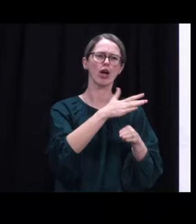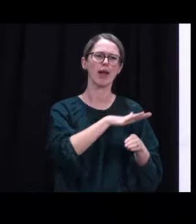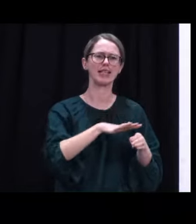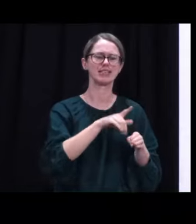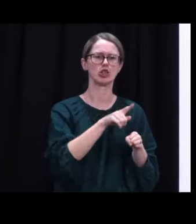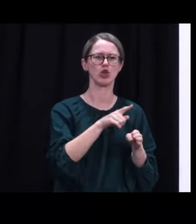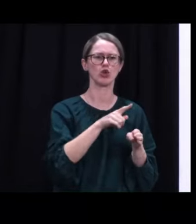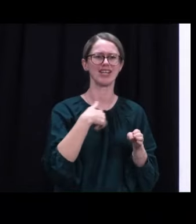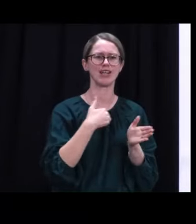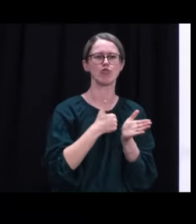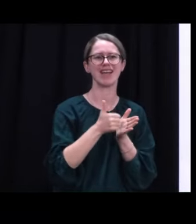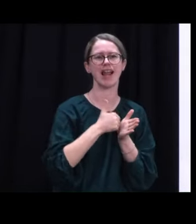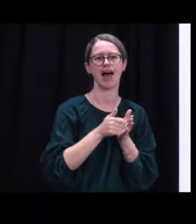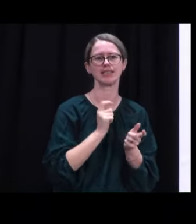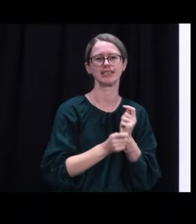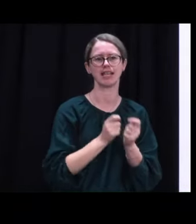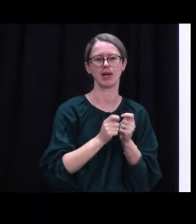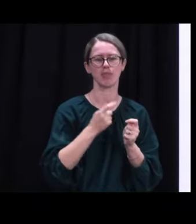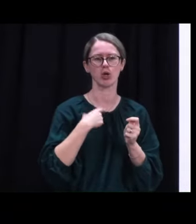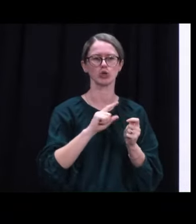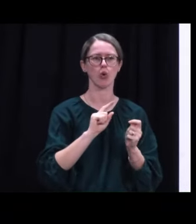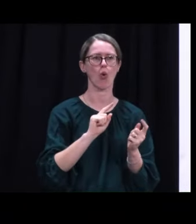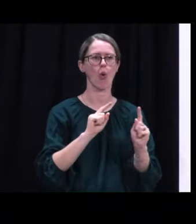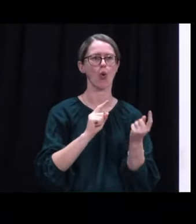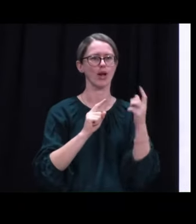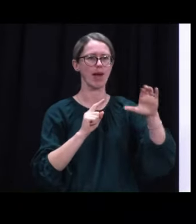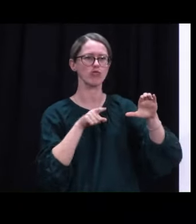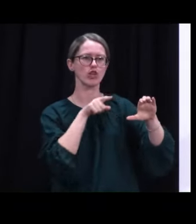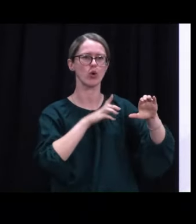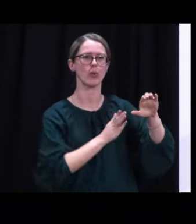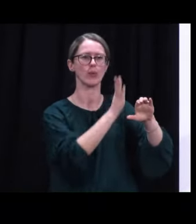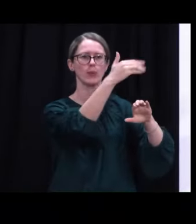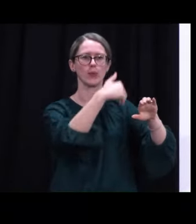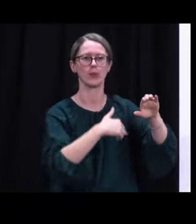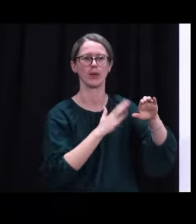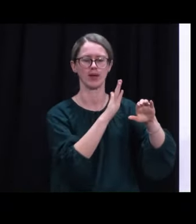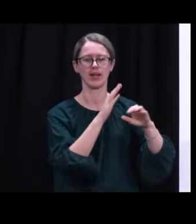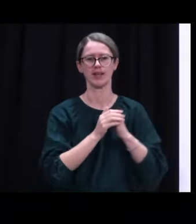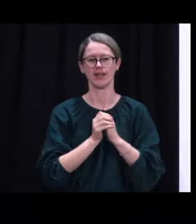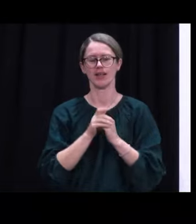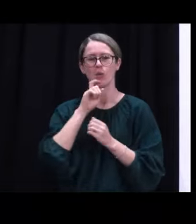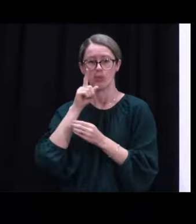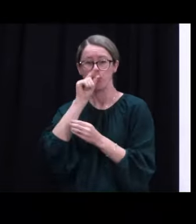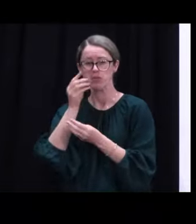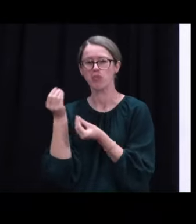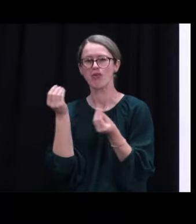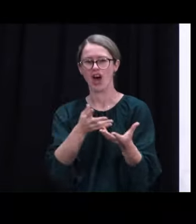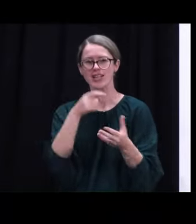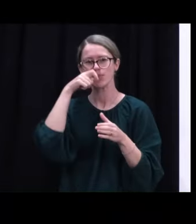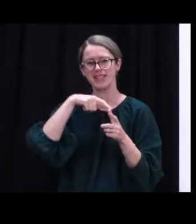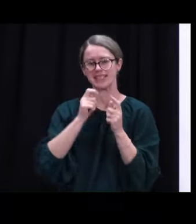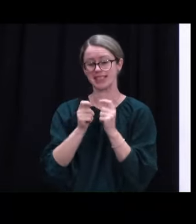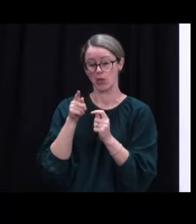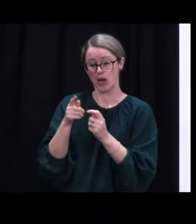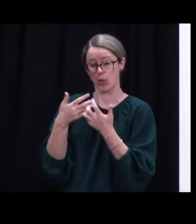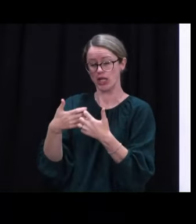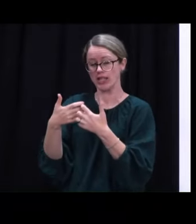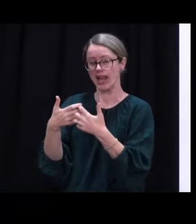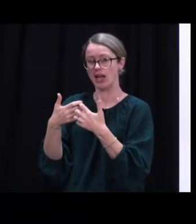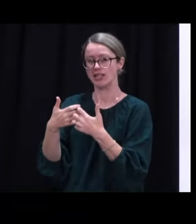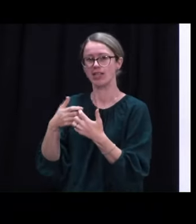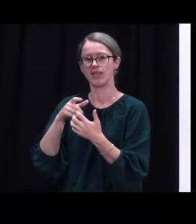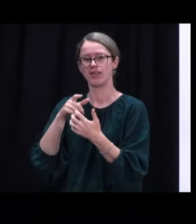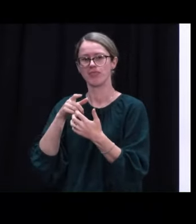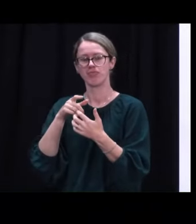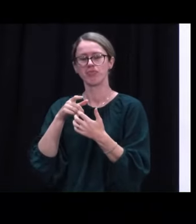across the Auckland boundary. The details of how that saliva-based testing will be available are being firmed up now, and it will be